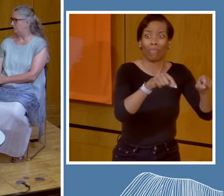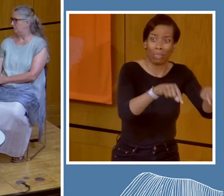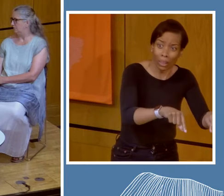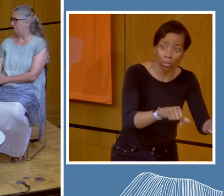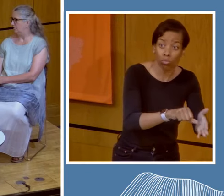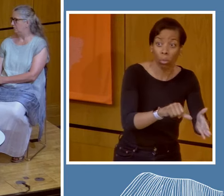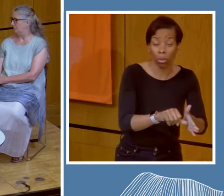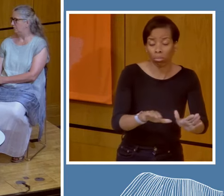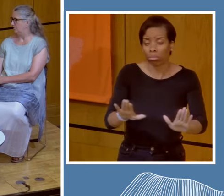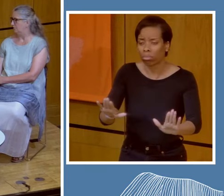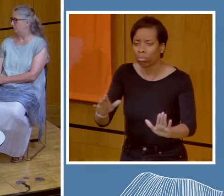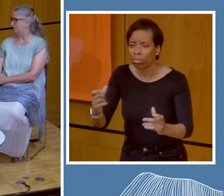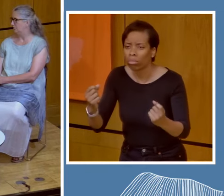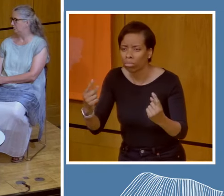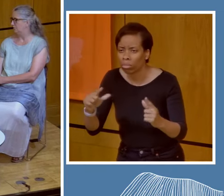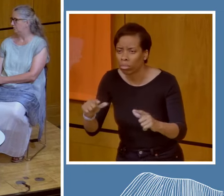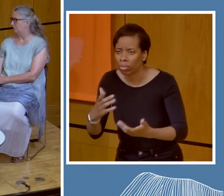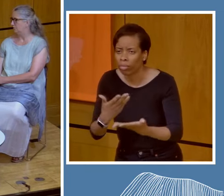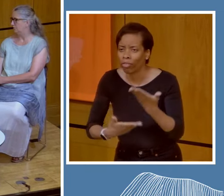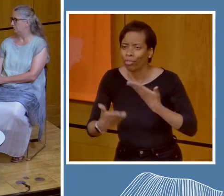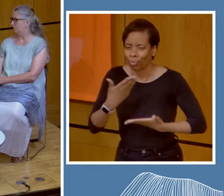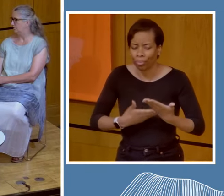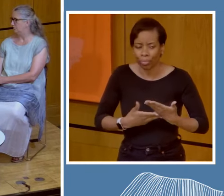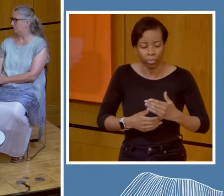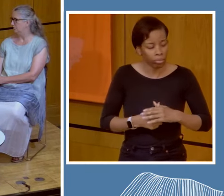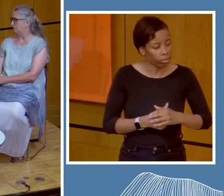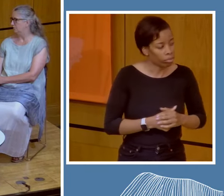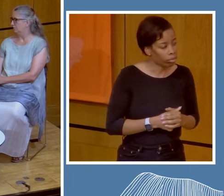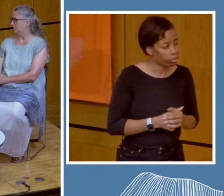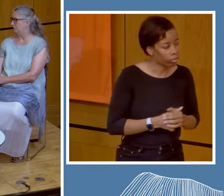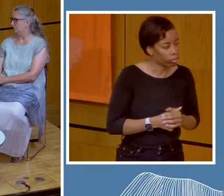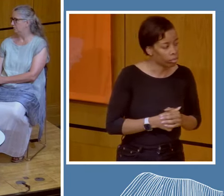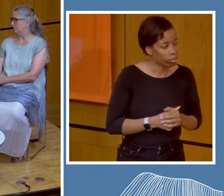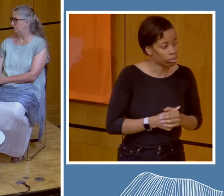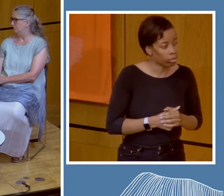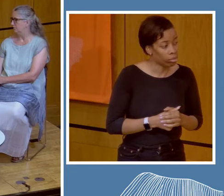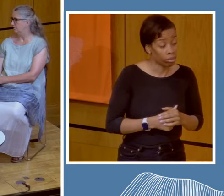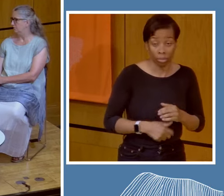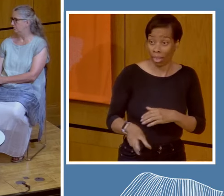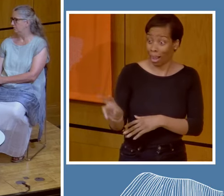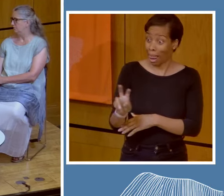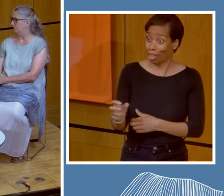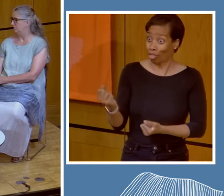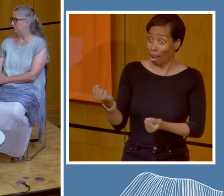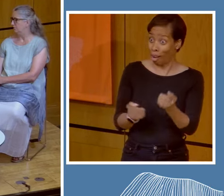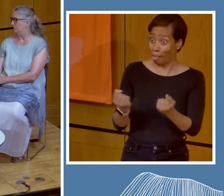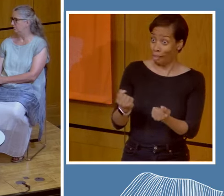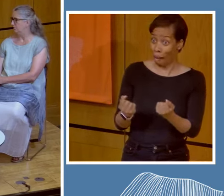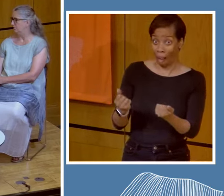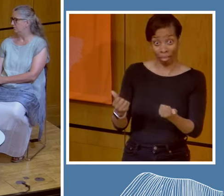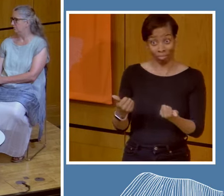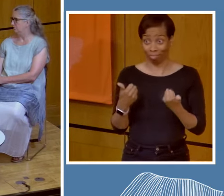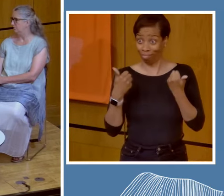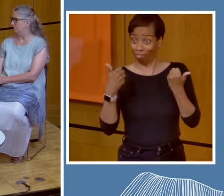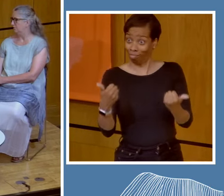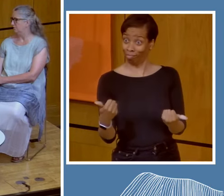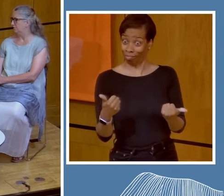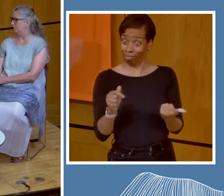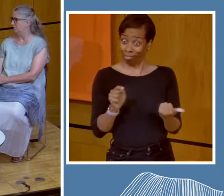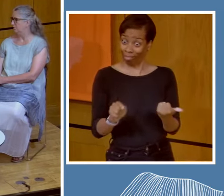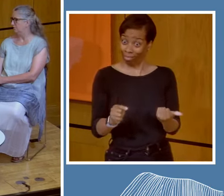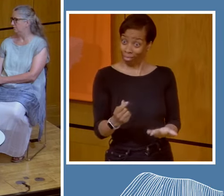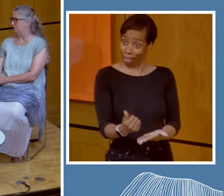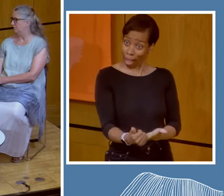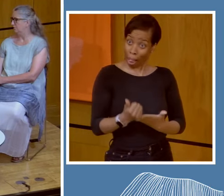right. Look at the fact that, you know, electric cars, we think that's the solution,